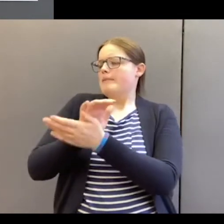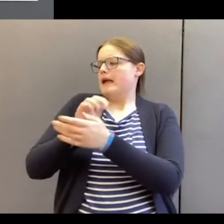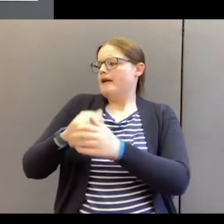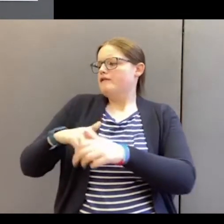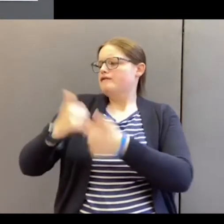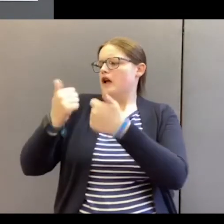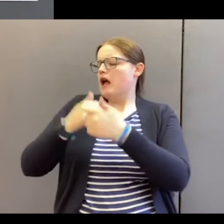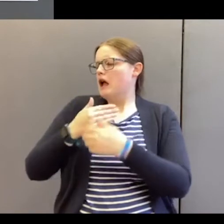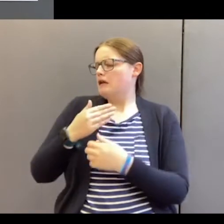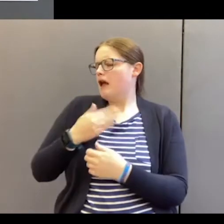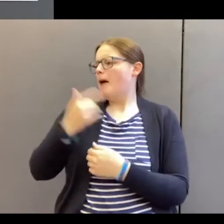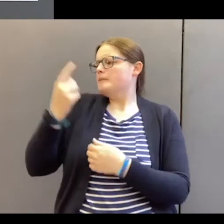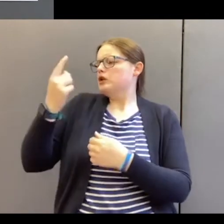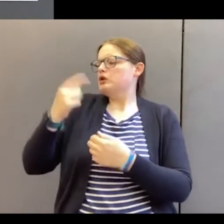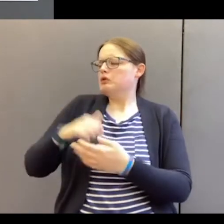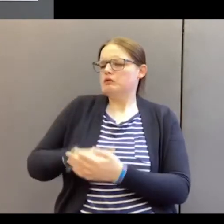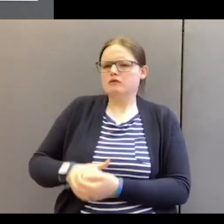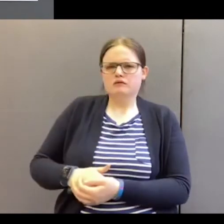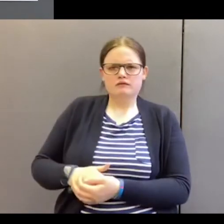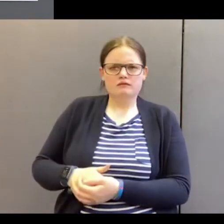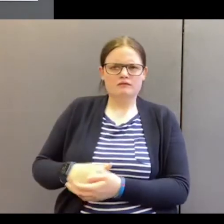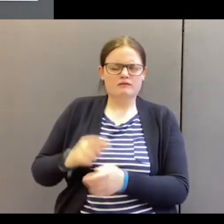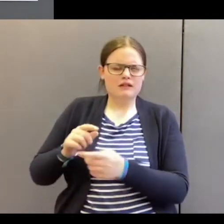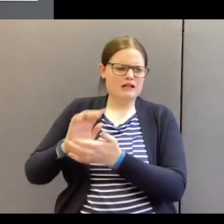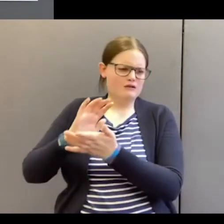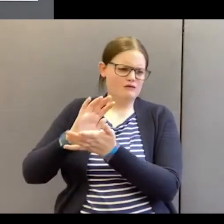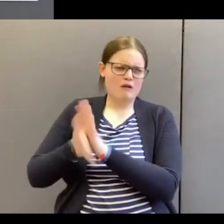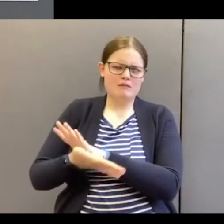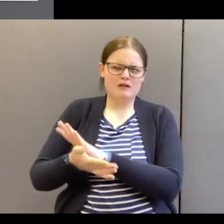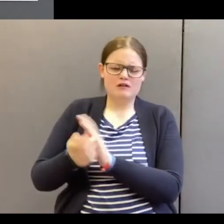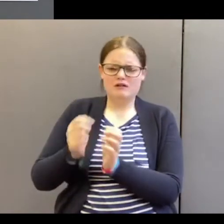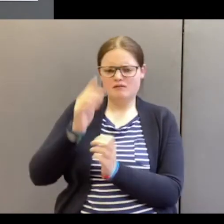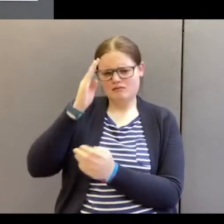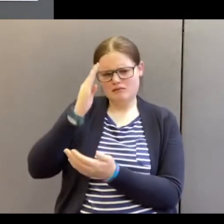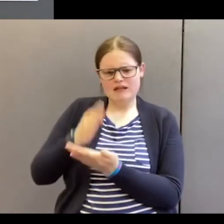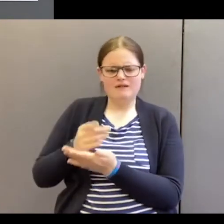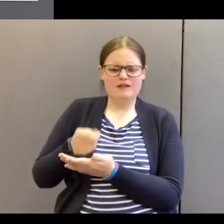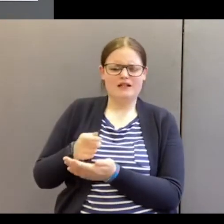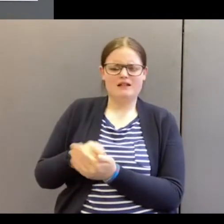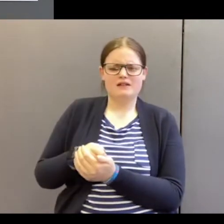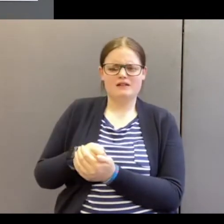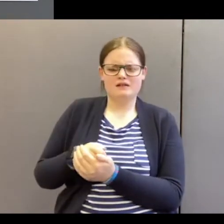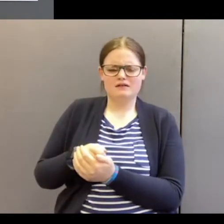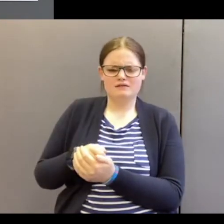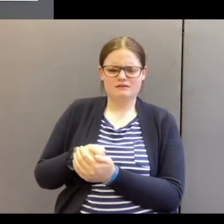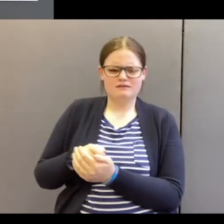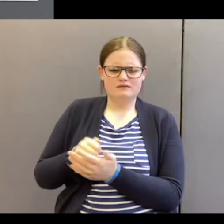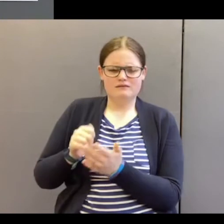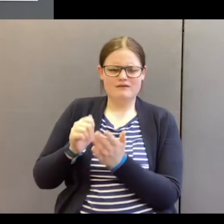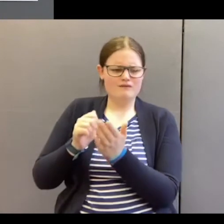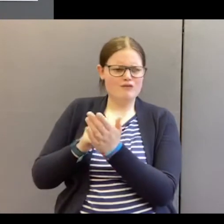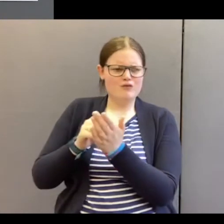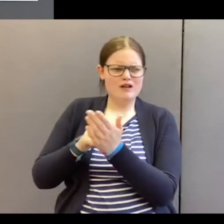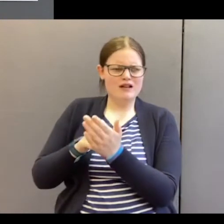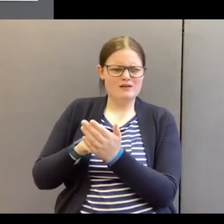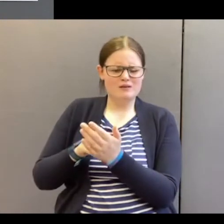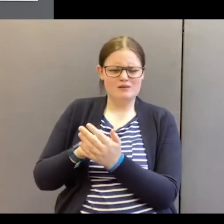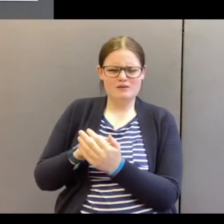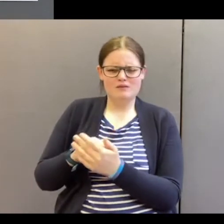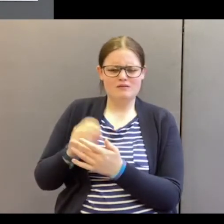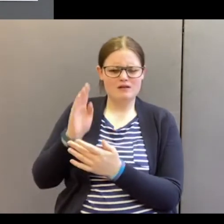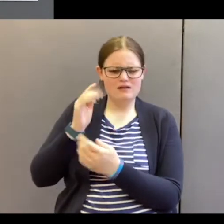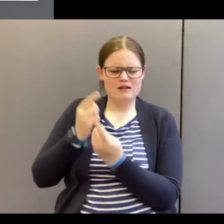do what he likes. Oh what the rubbish we believe. What nonsense sayings we hear